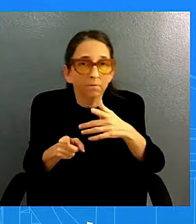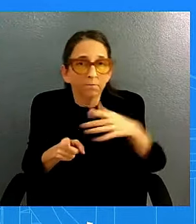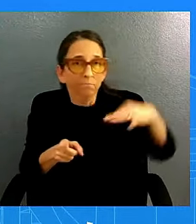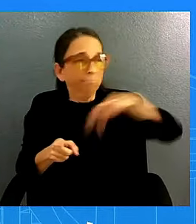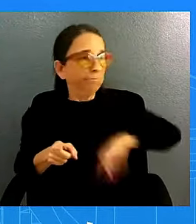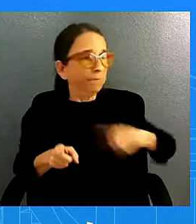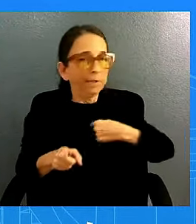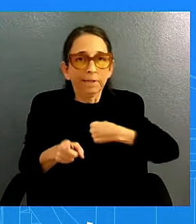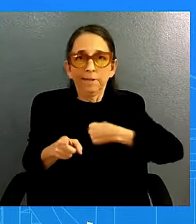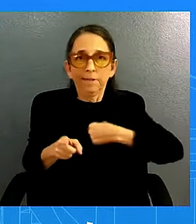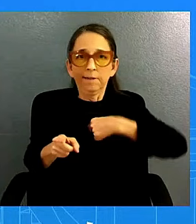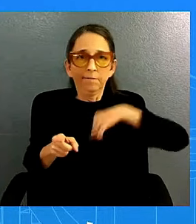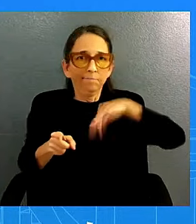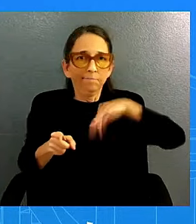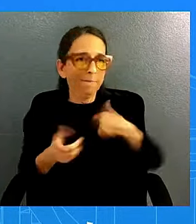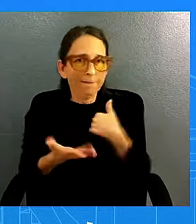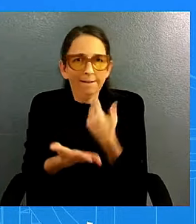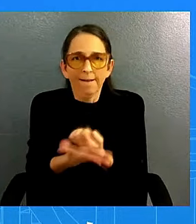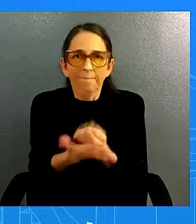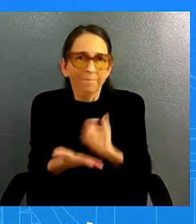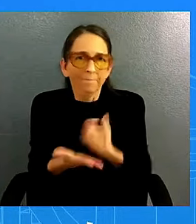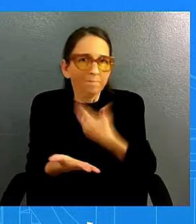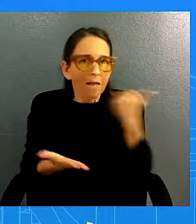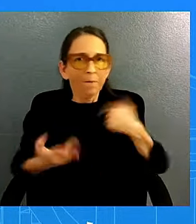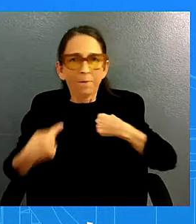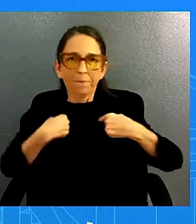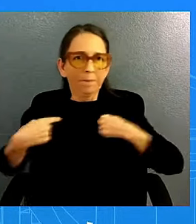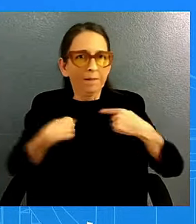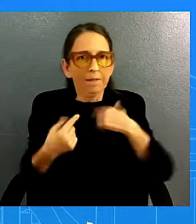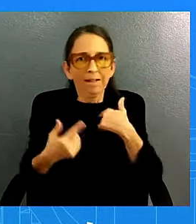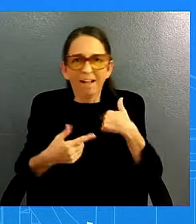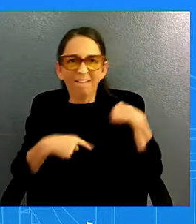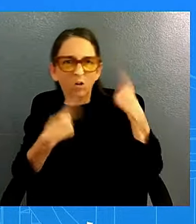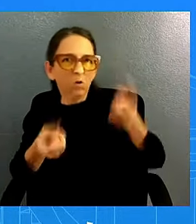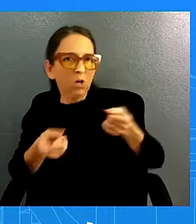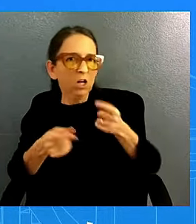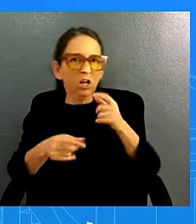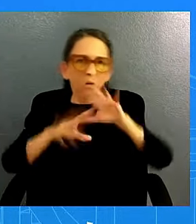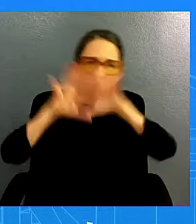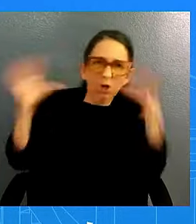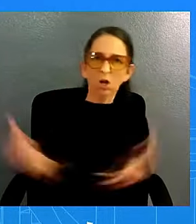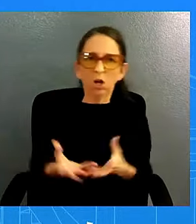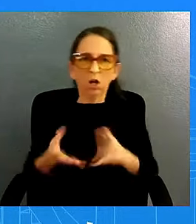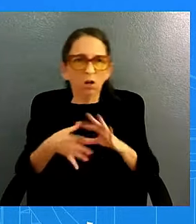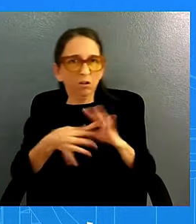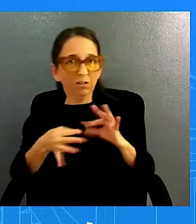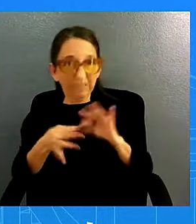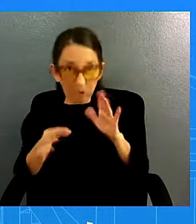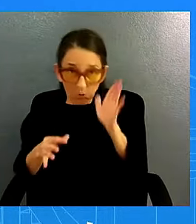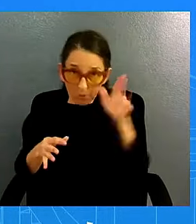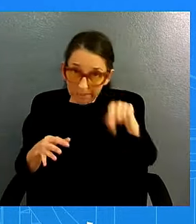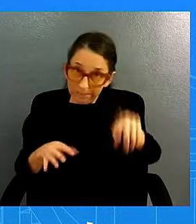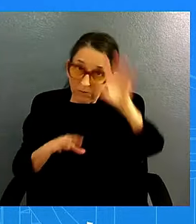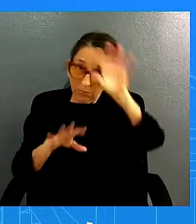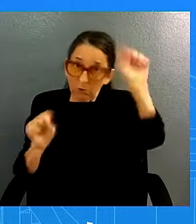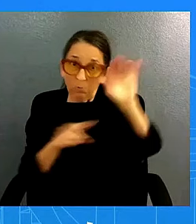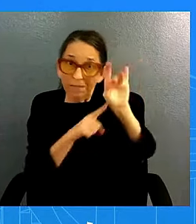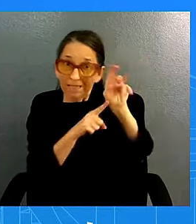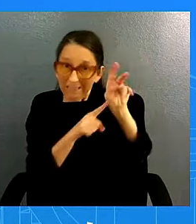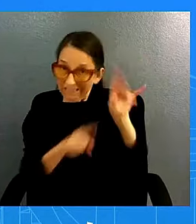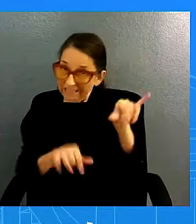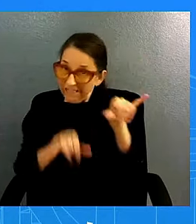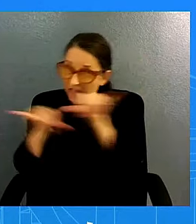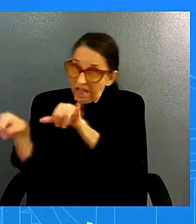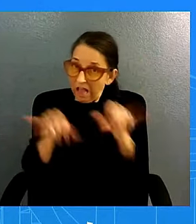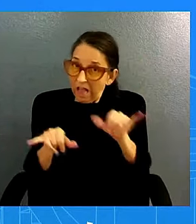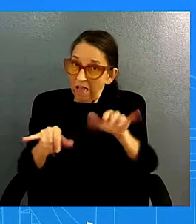ever than anywhere in the universe et cetera should this president have done the same thing in order to cheerlead more and get